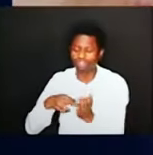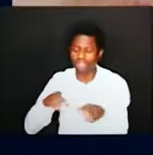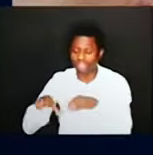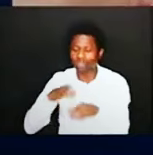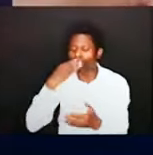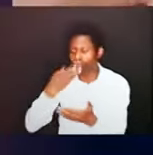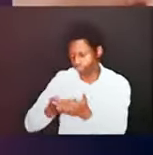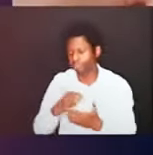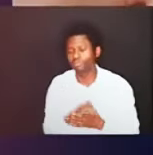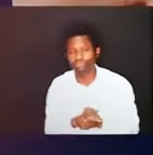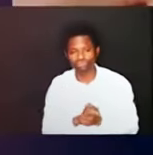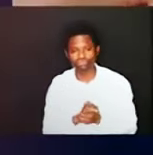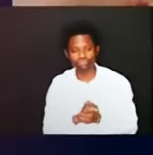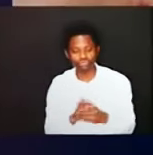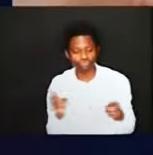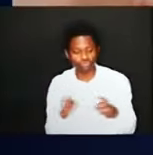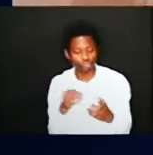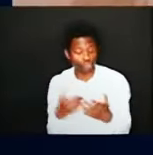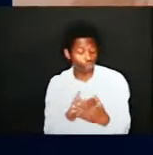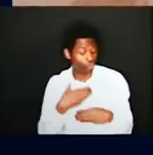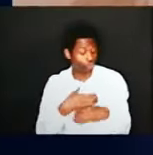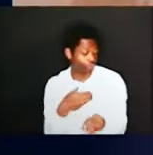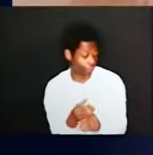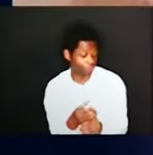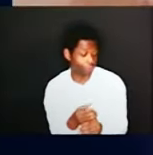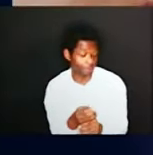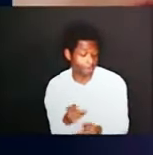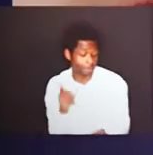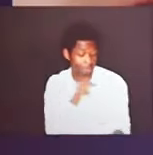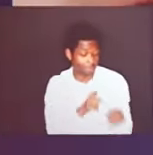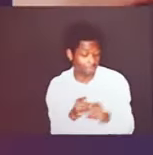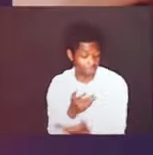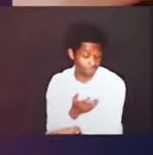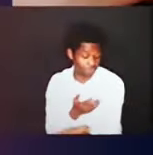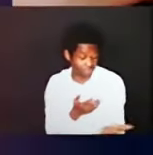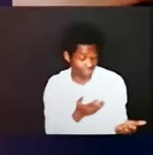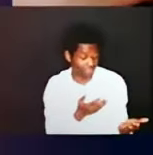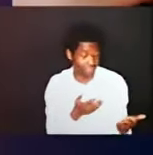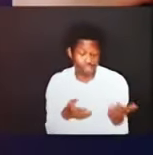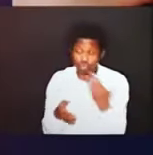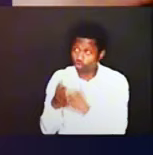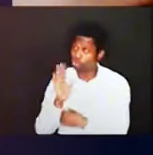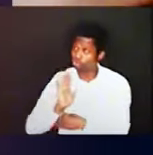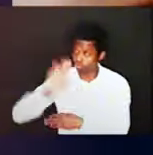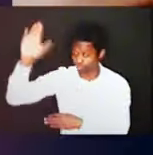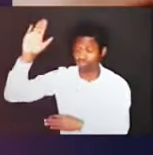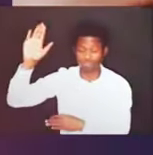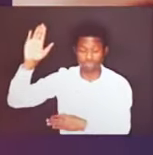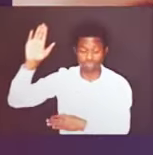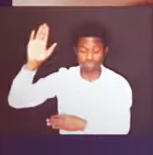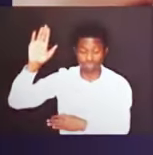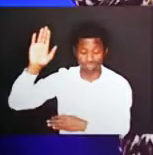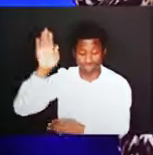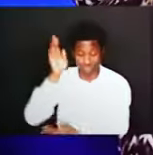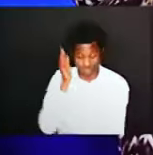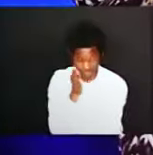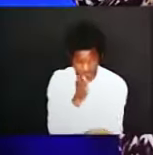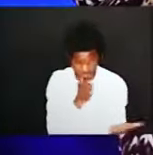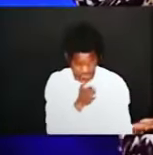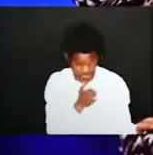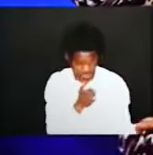this new creation is a people belonging to God himself eager